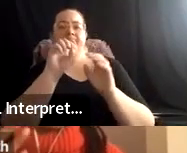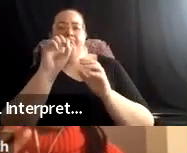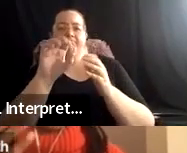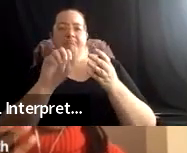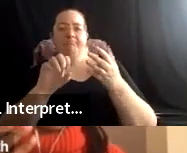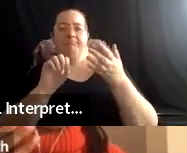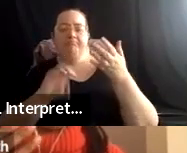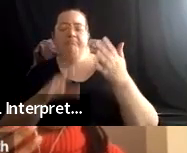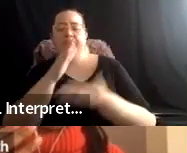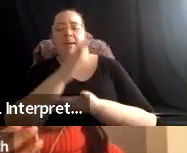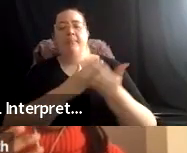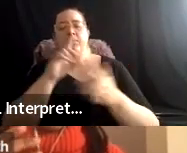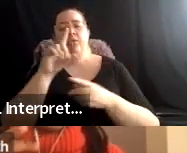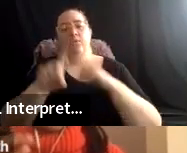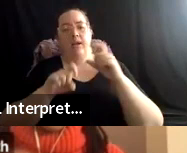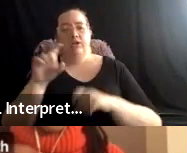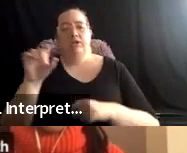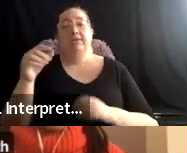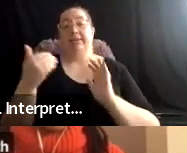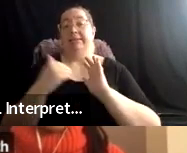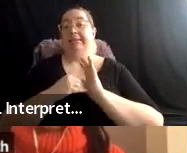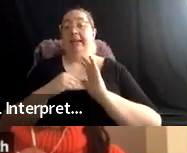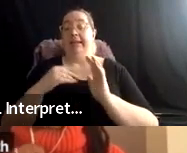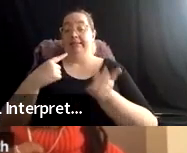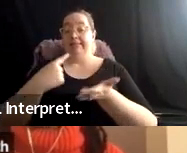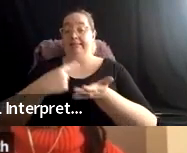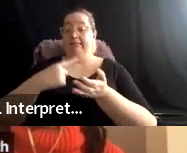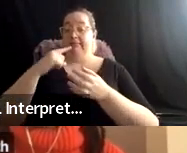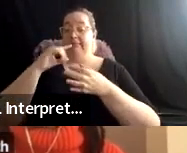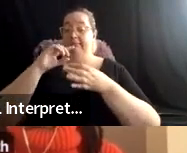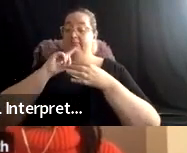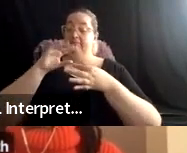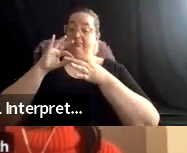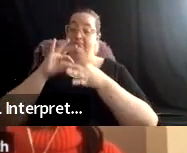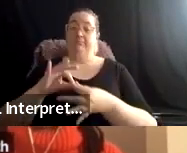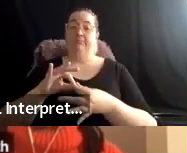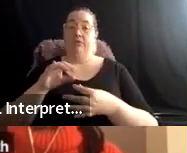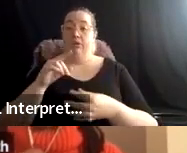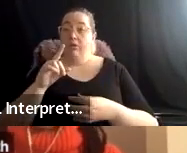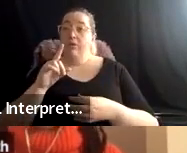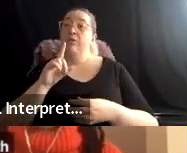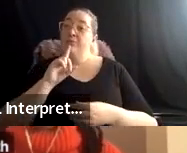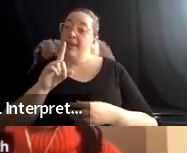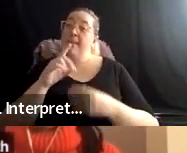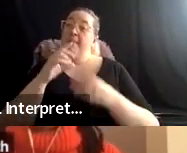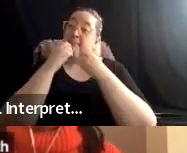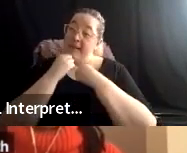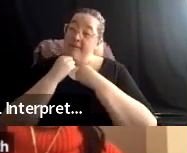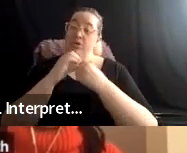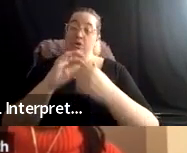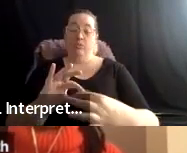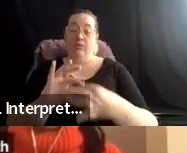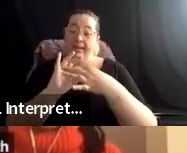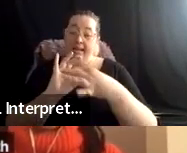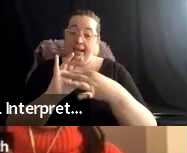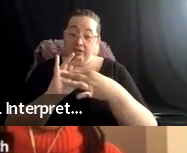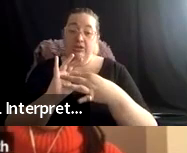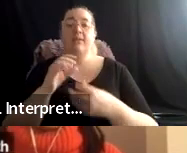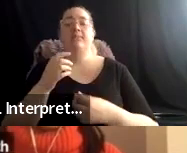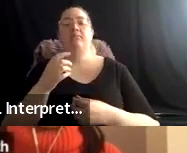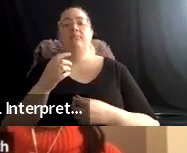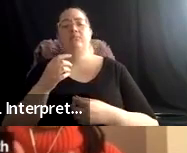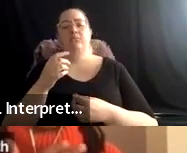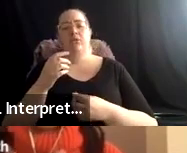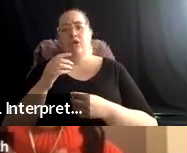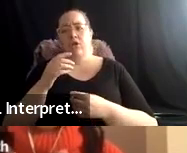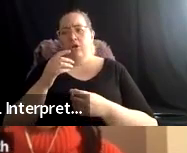talking about, um, are there meaning, are you moving towards meaningful relationships? Are you crediting the correct, uh, communities that are